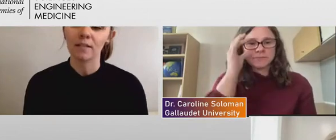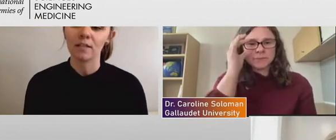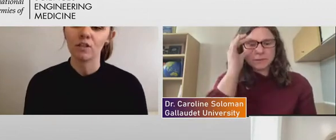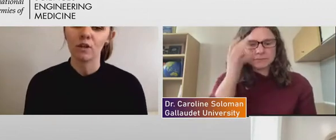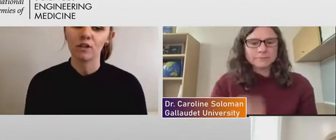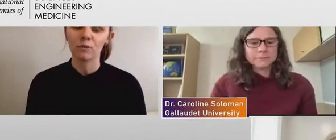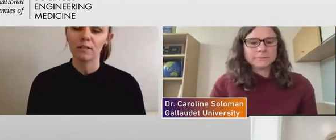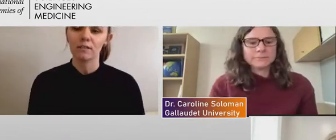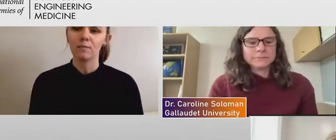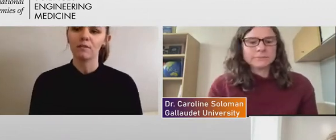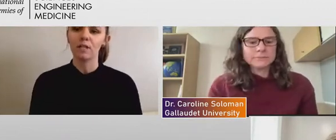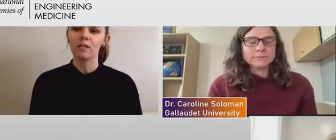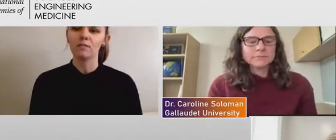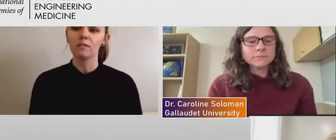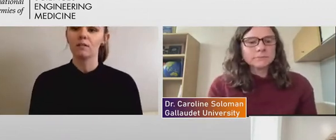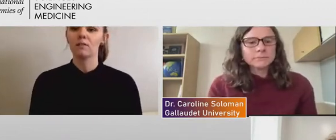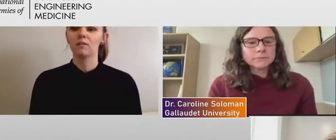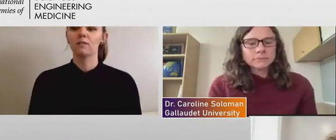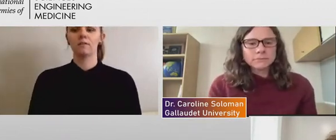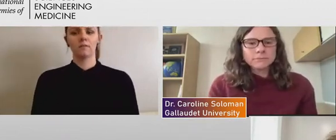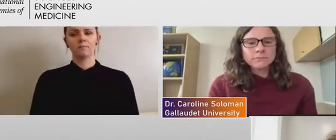impacted students with disabilities?